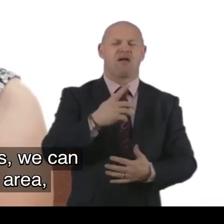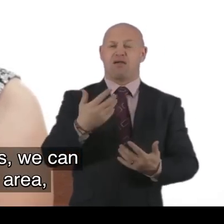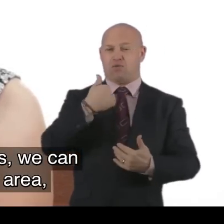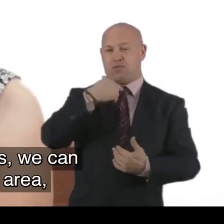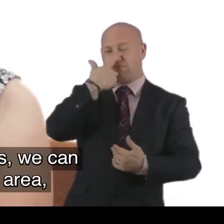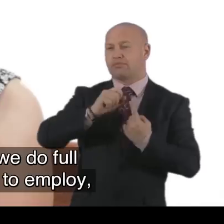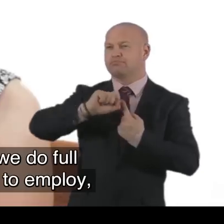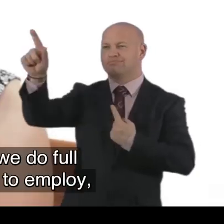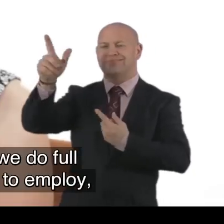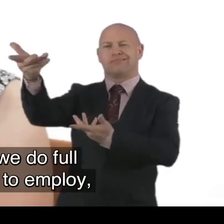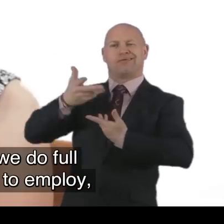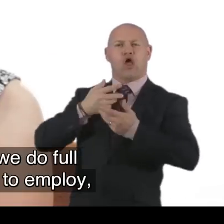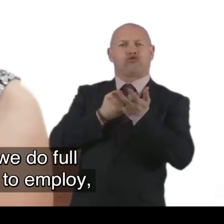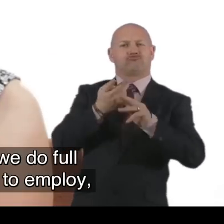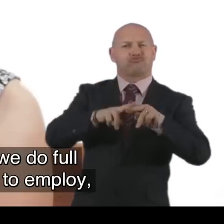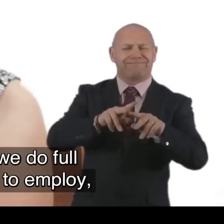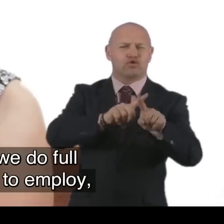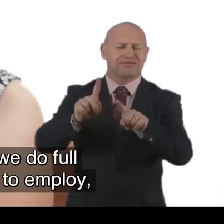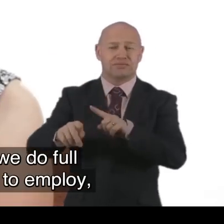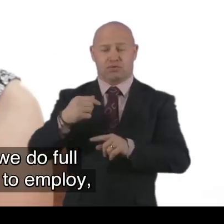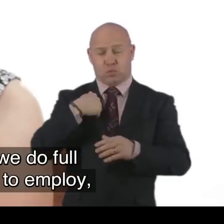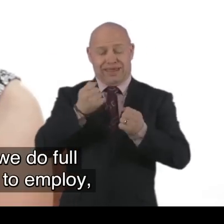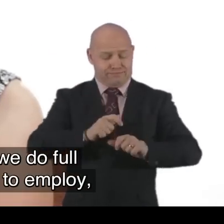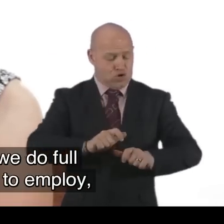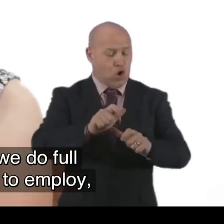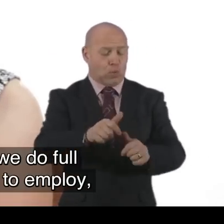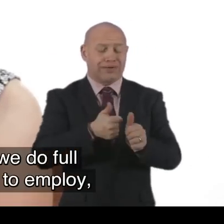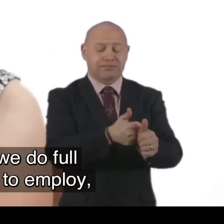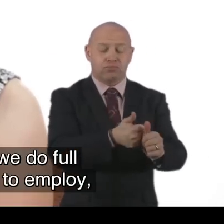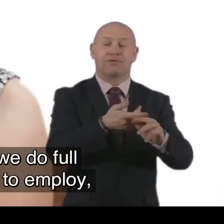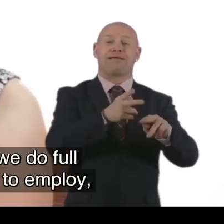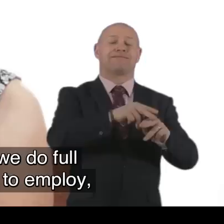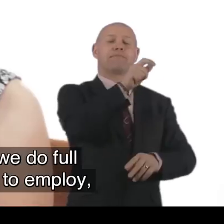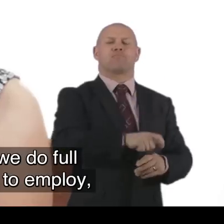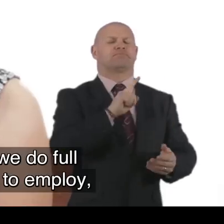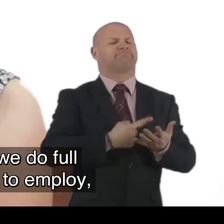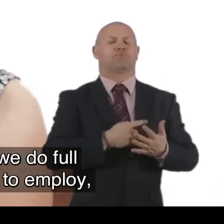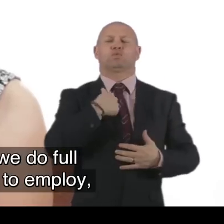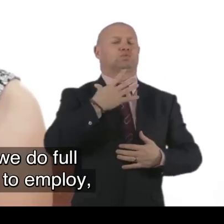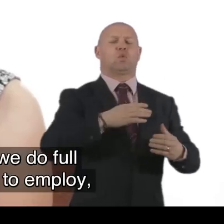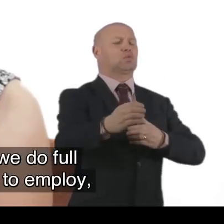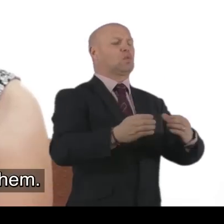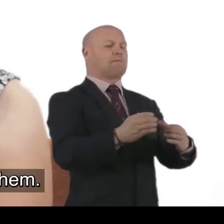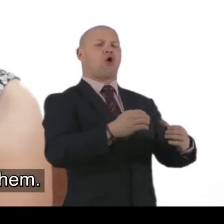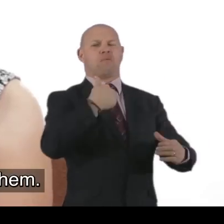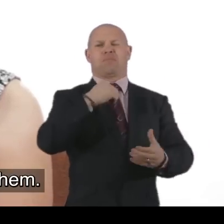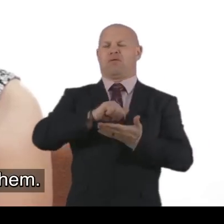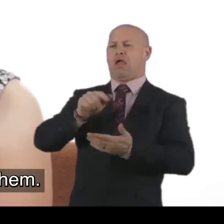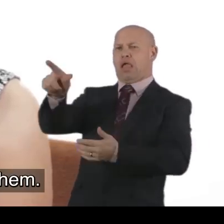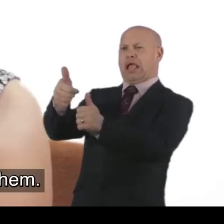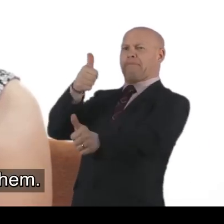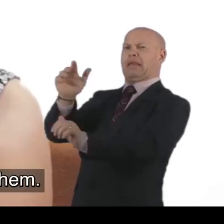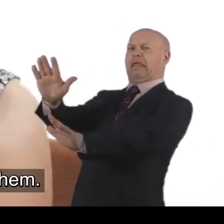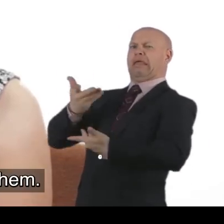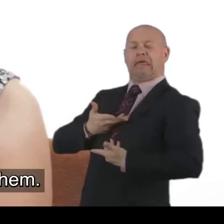And we can send away for references. And we do full ongoing support. If the person doesn't decide to employ. Then we can